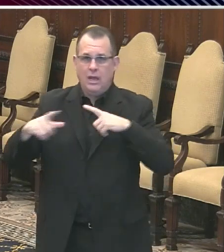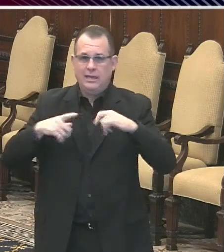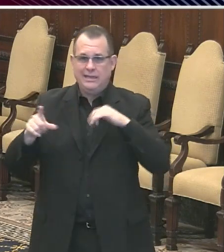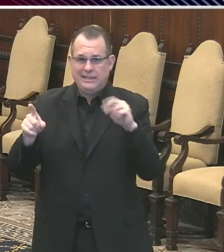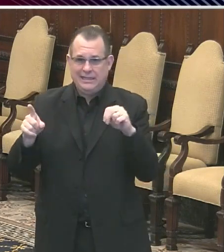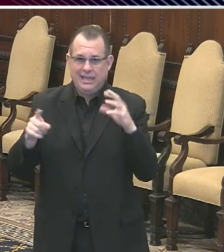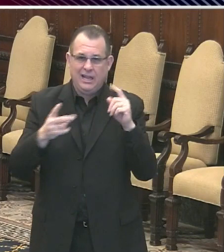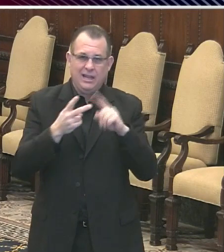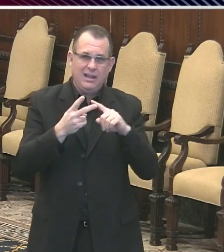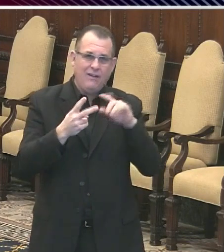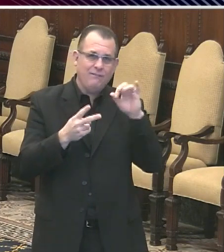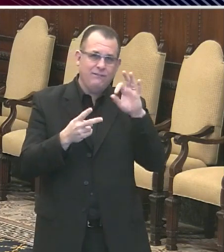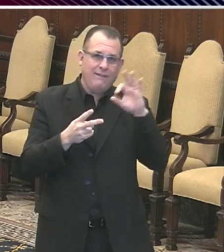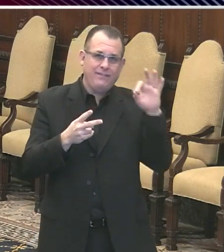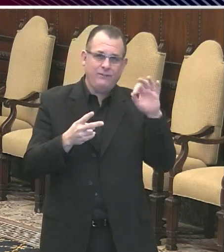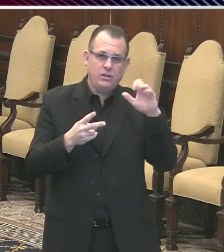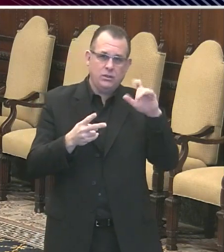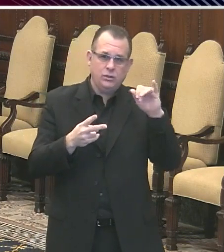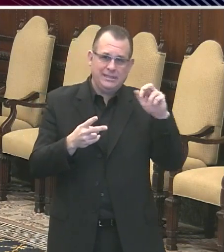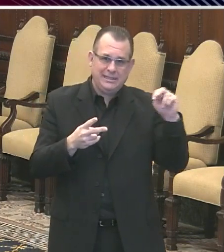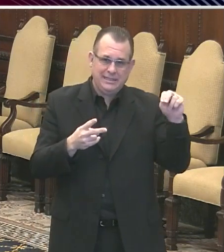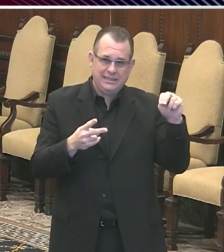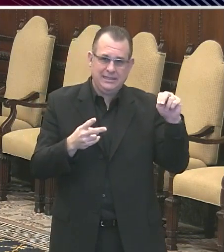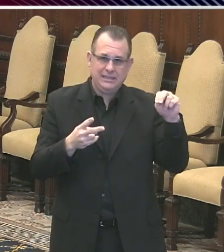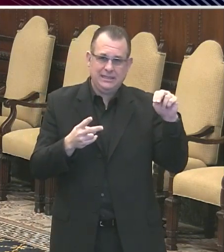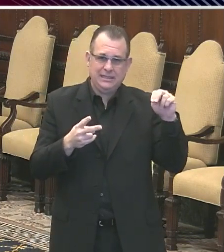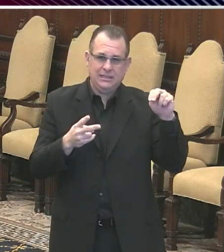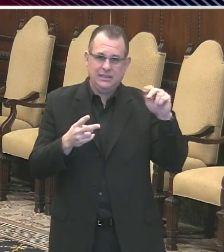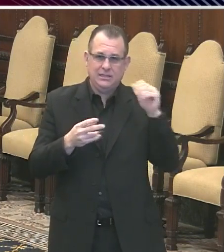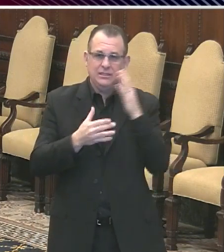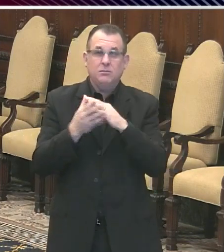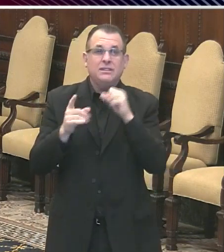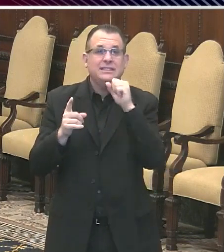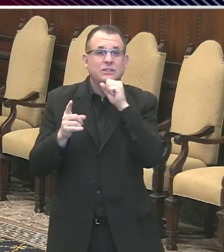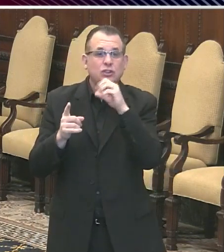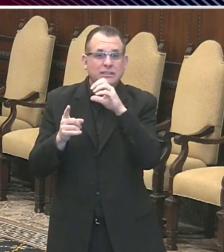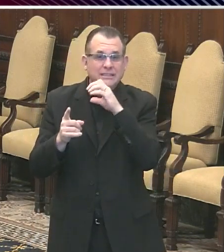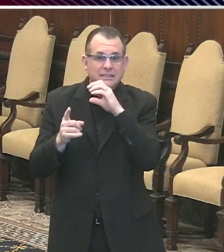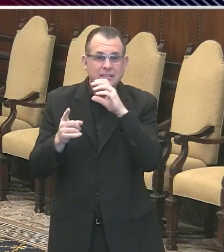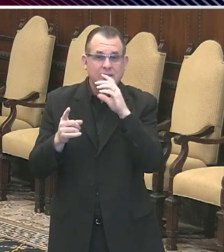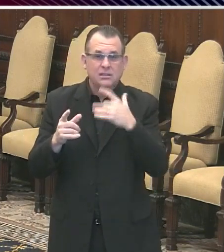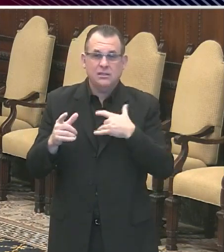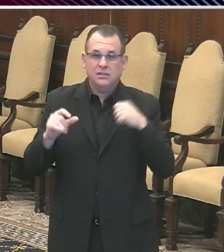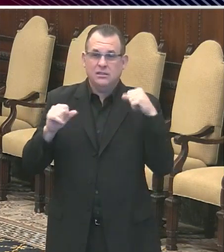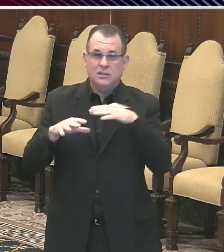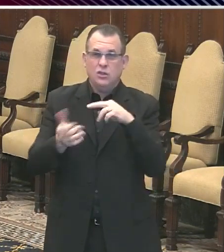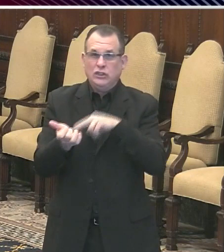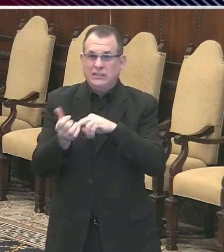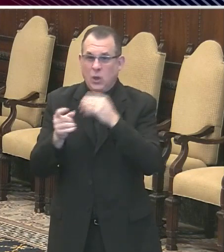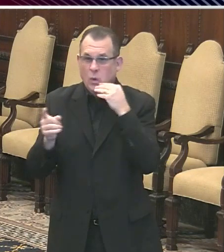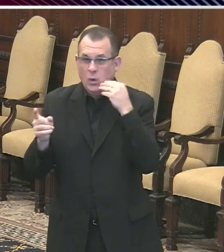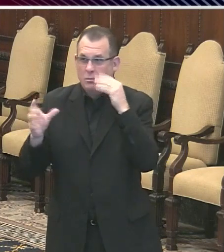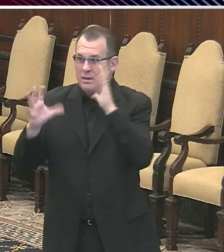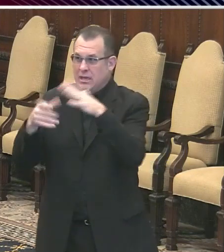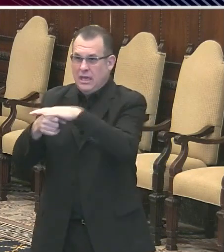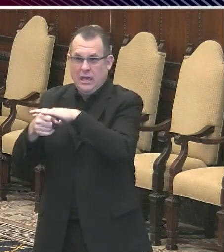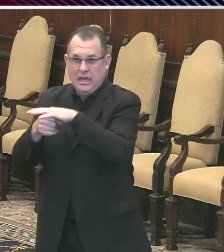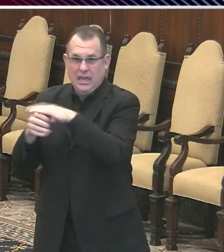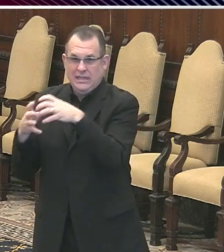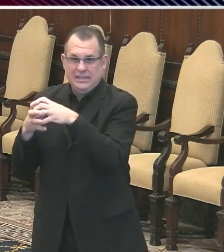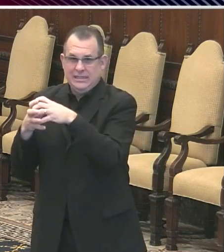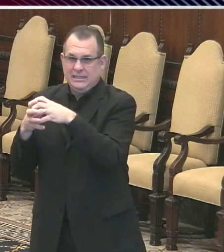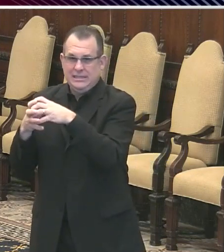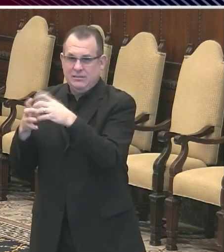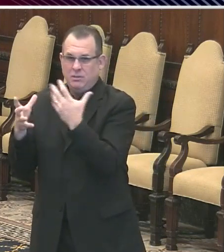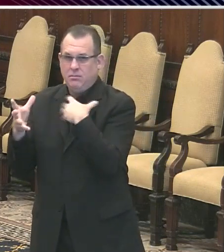allowing essentially seniors that are currently in congregate settings to quarantine at the Holiday Inn rather than at